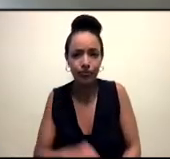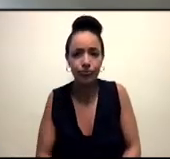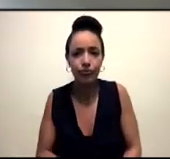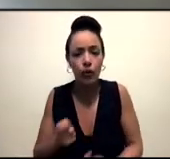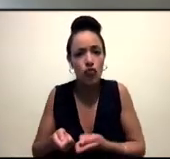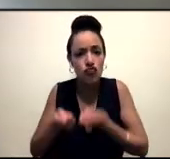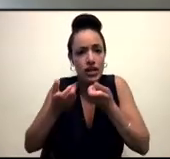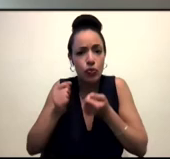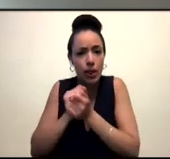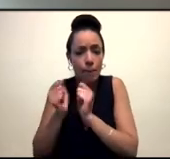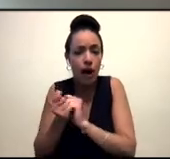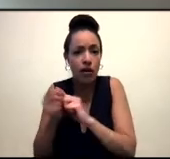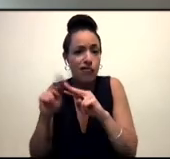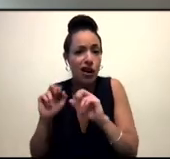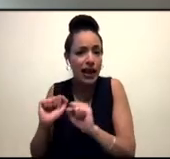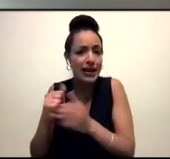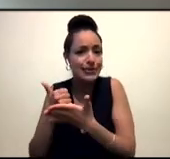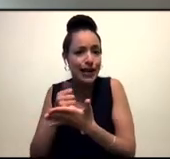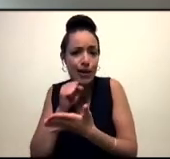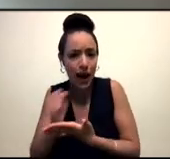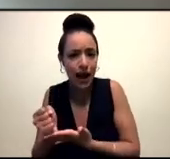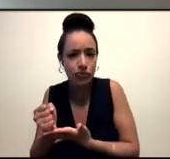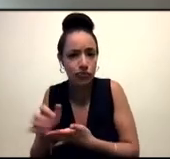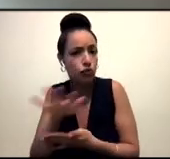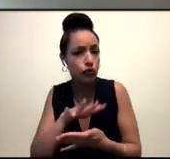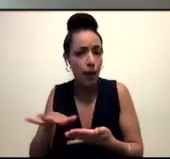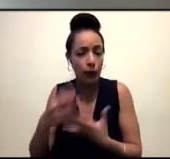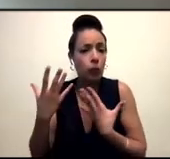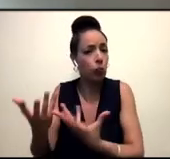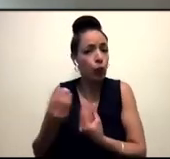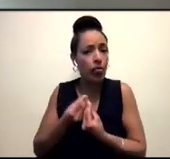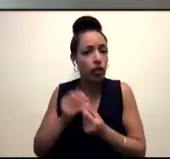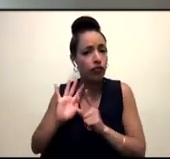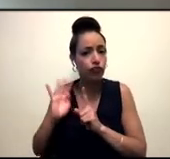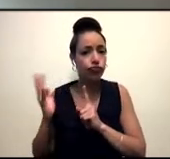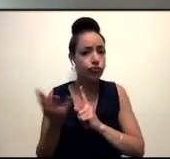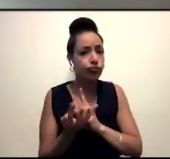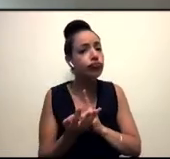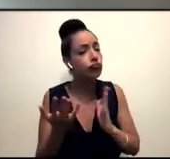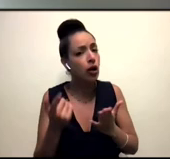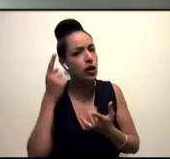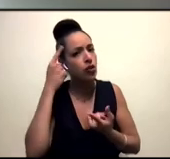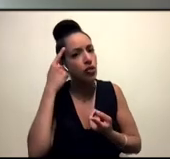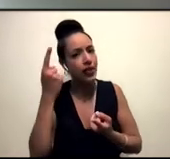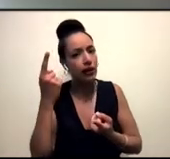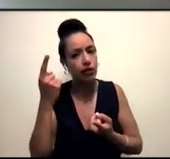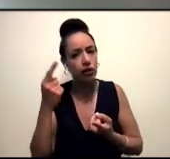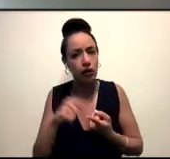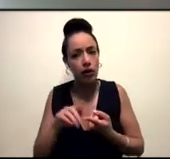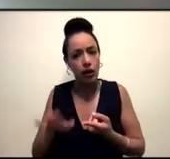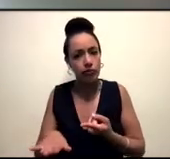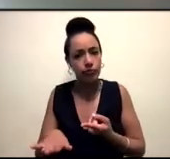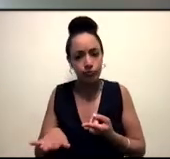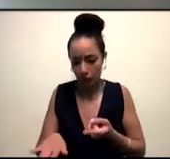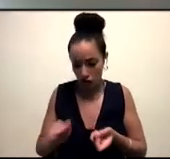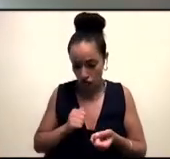his father is a gay guy, we have this family around us. But to think that he would, just through a process of osmosis, like, you